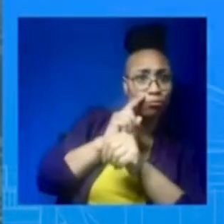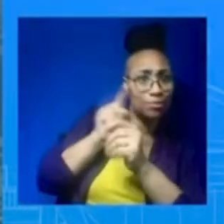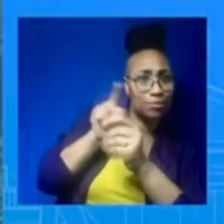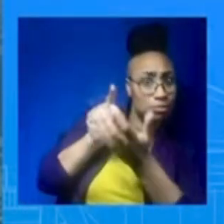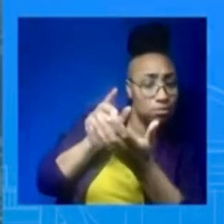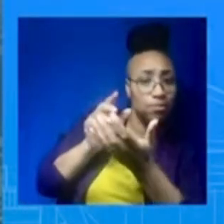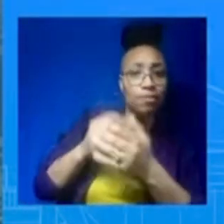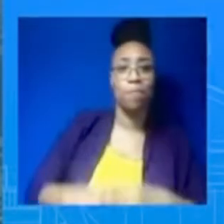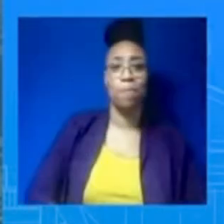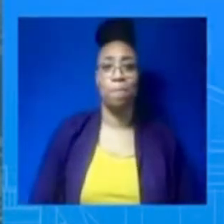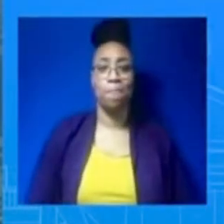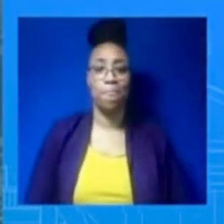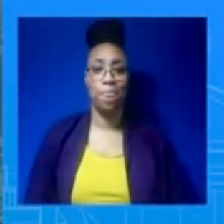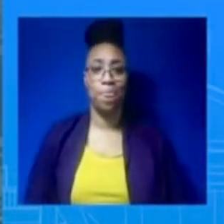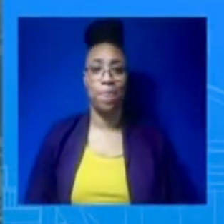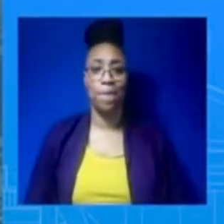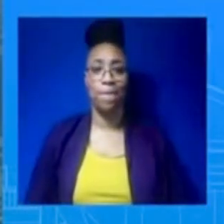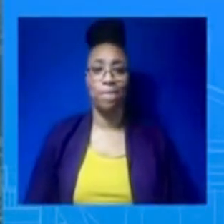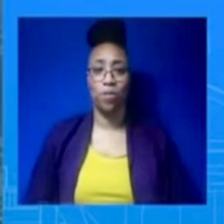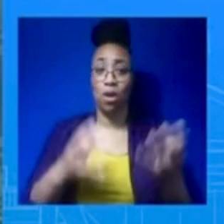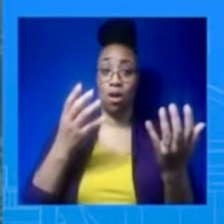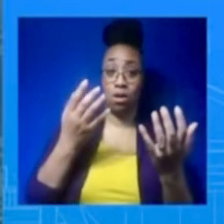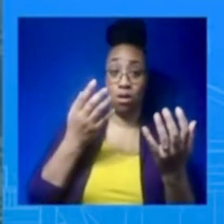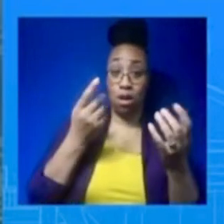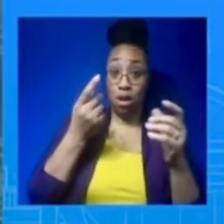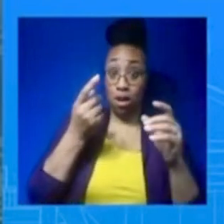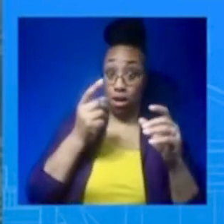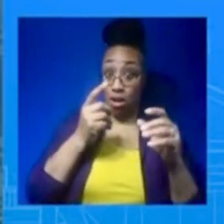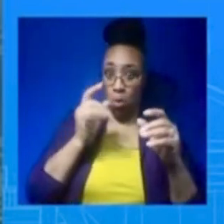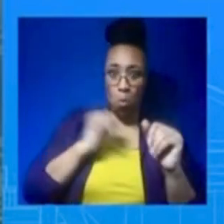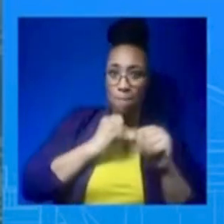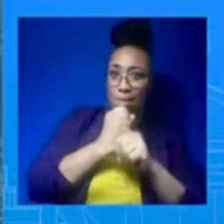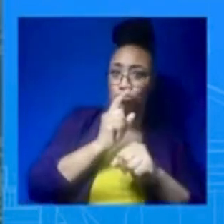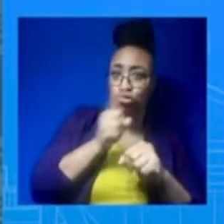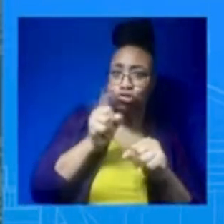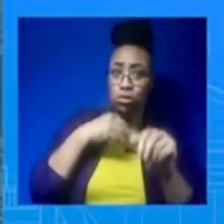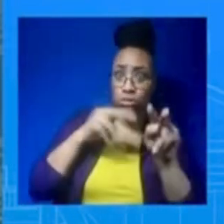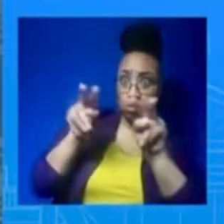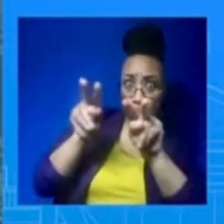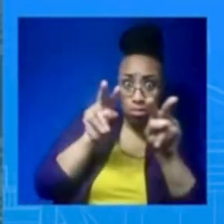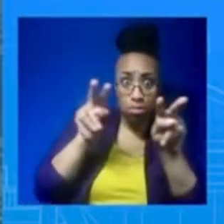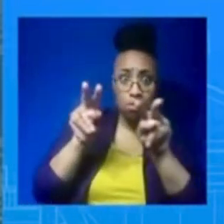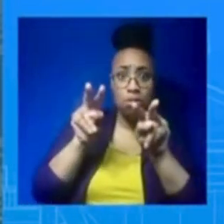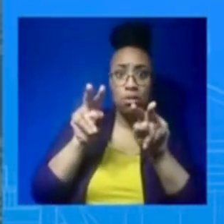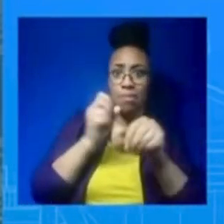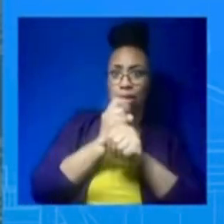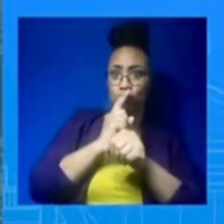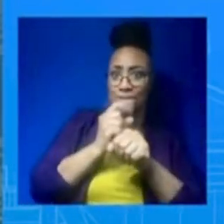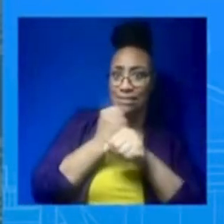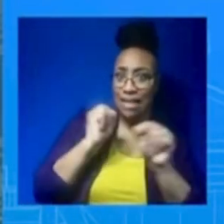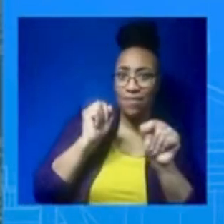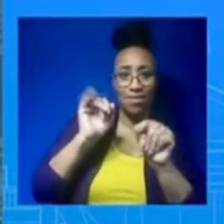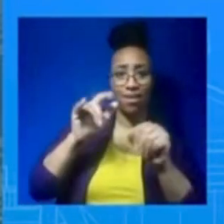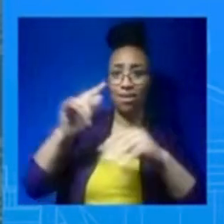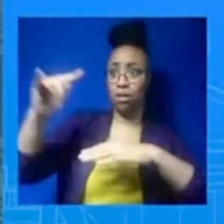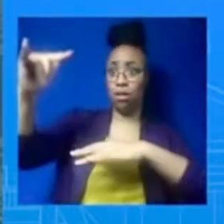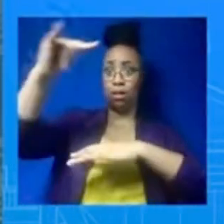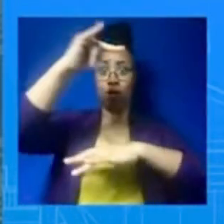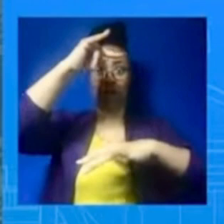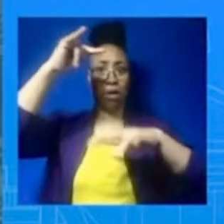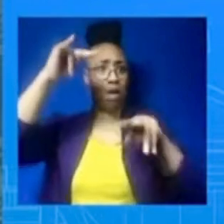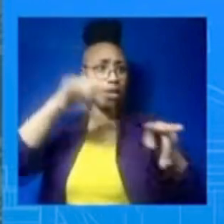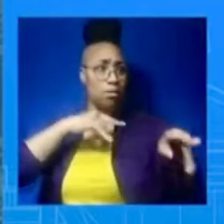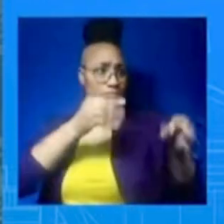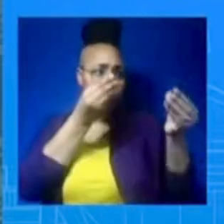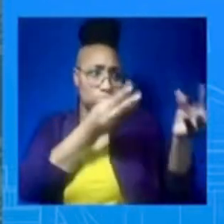to think about the possibility of greater threats to our national security? Go ahead, John. And then we'll go back. Thanks, great. So, John, I